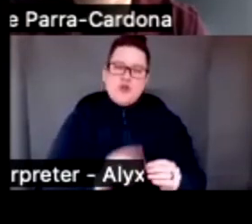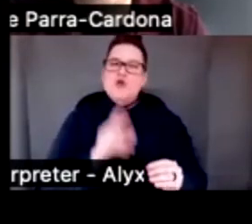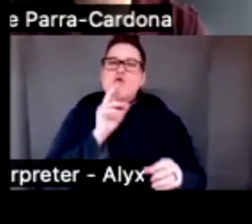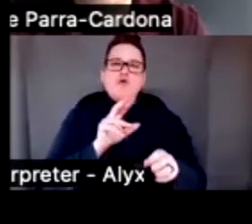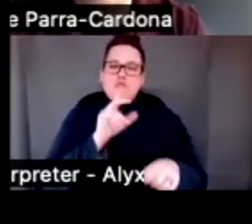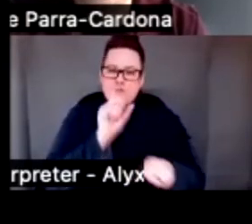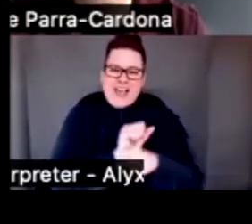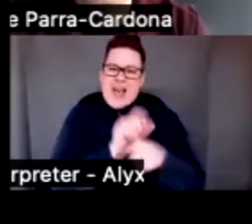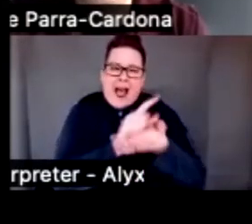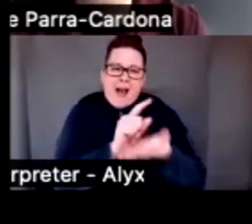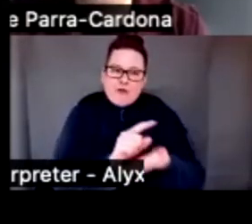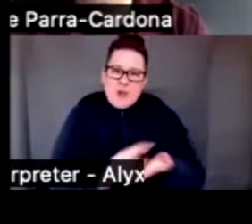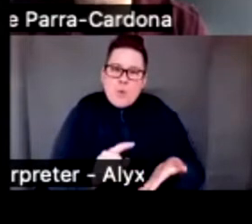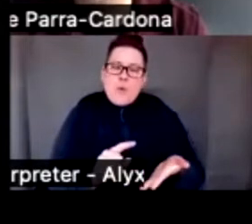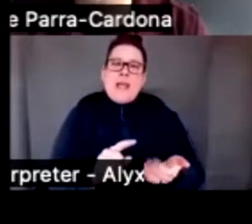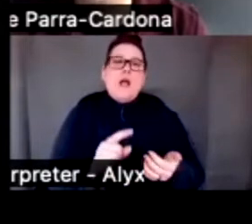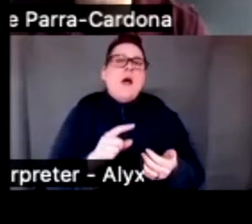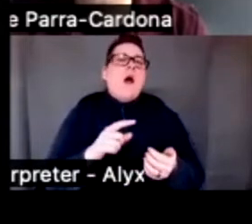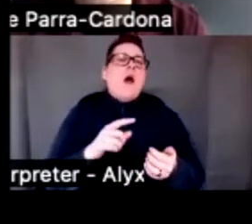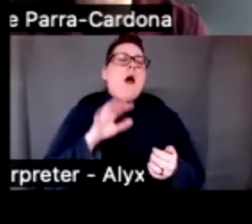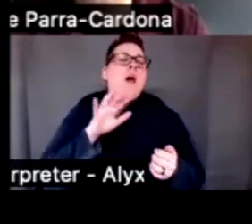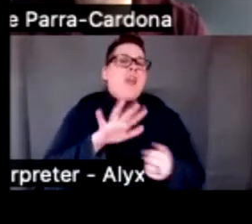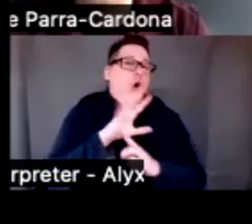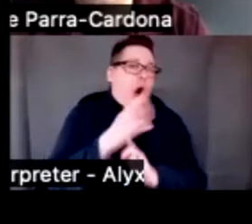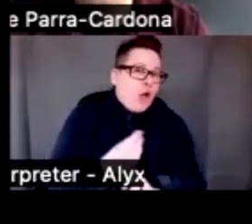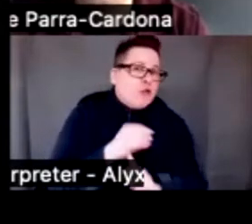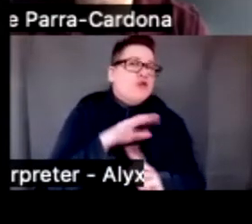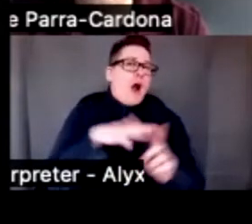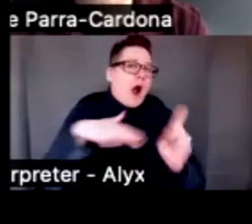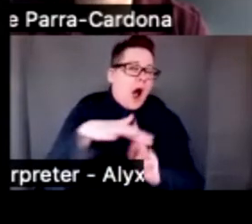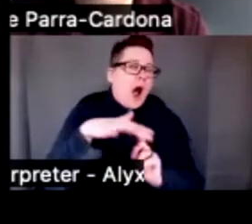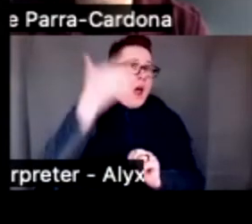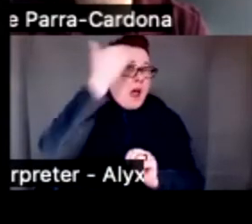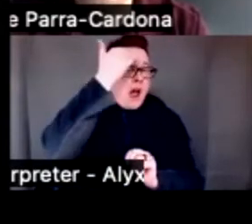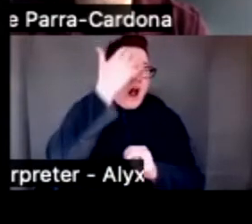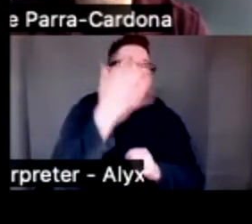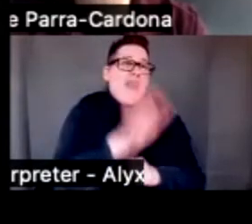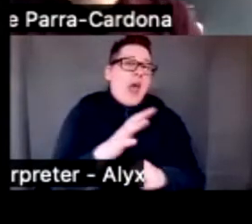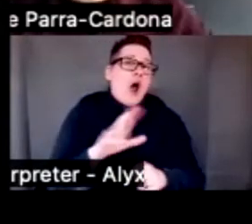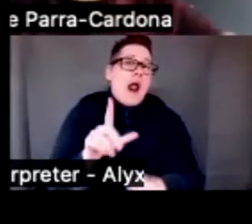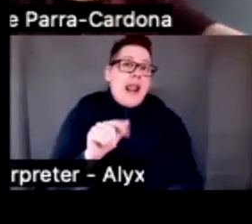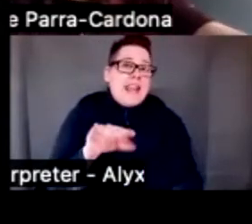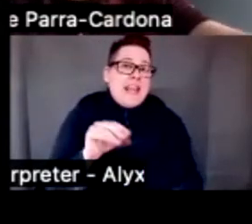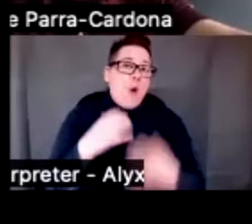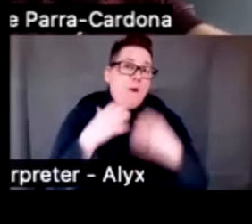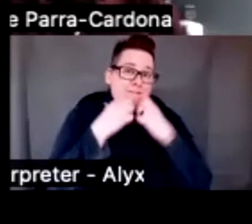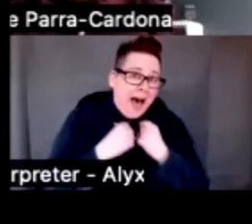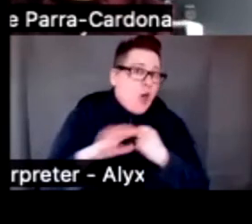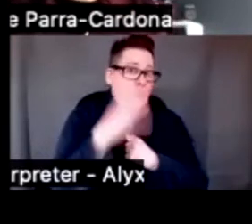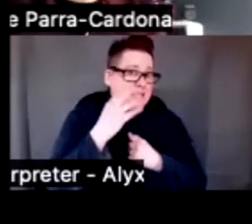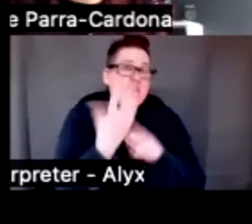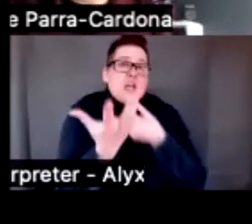the knowledge of context and culture according to the Latino values and experiences that participants